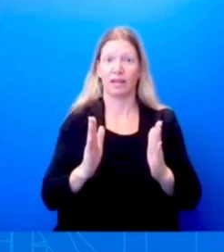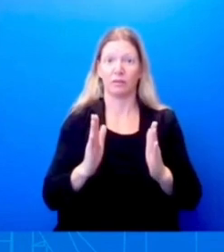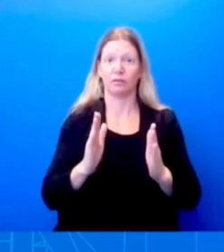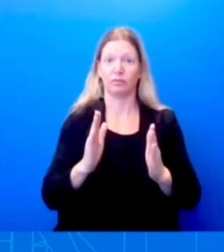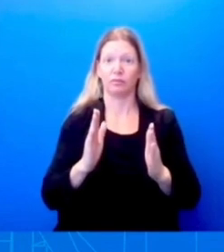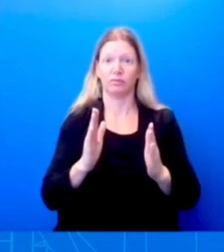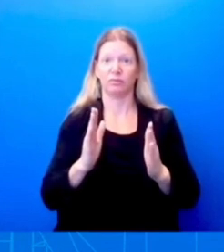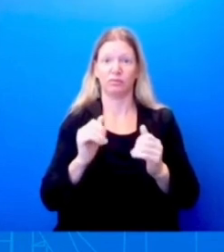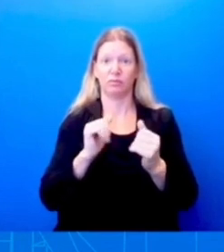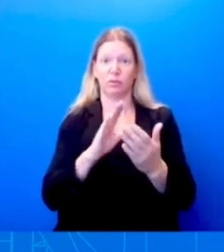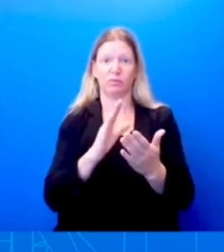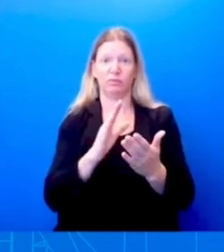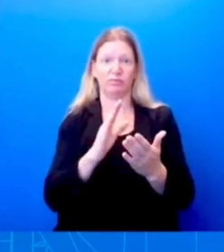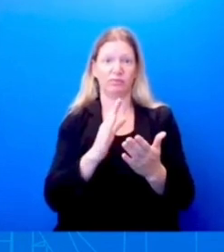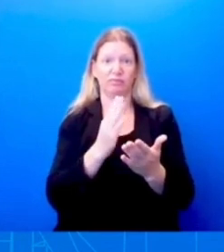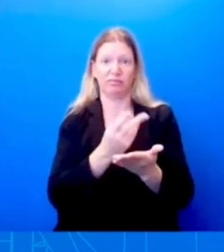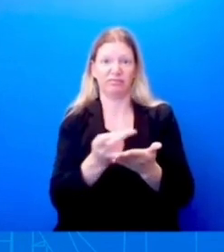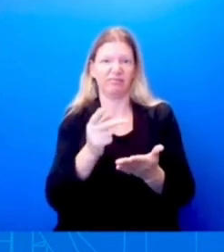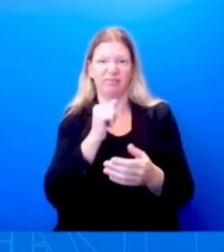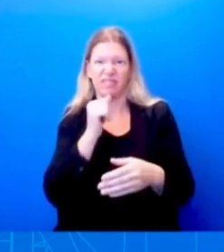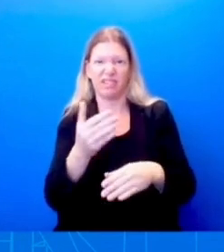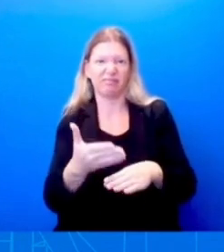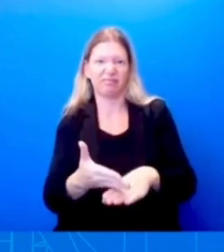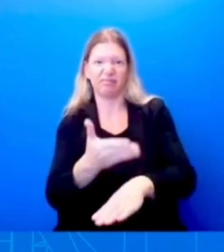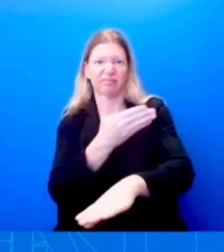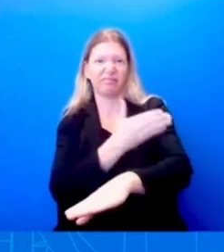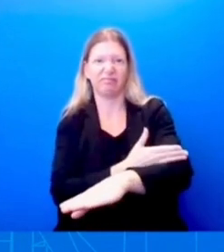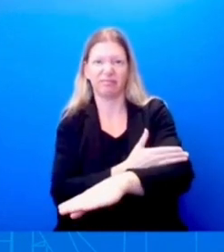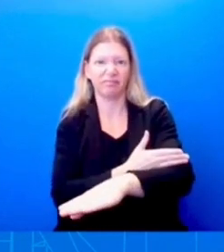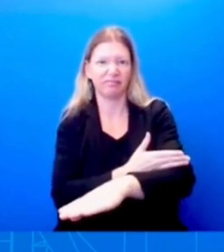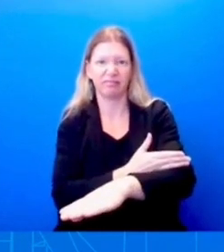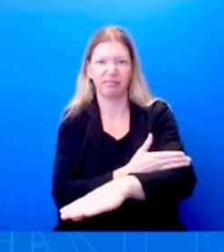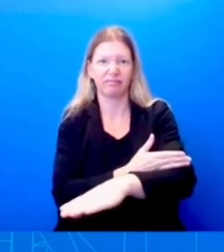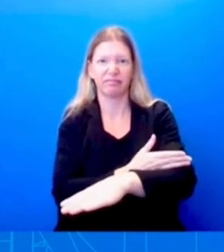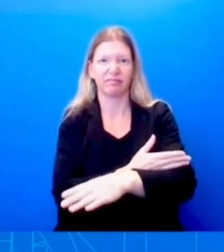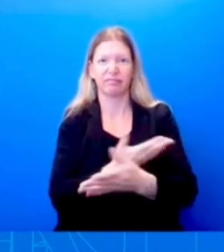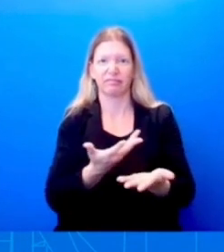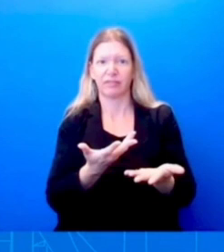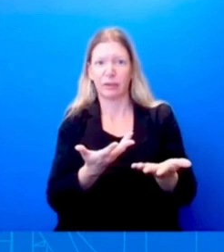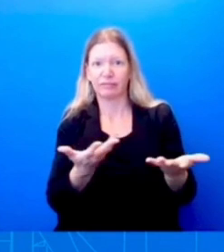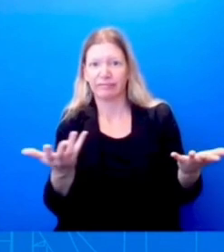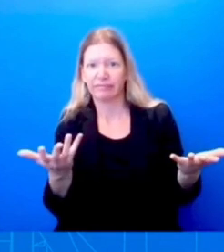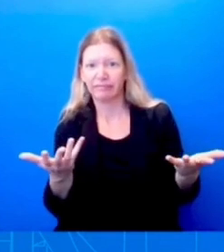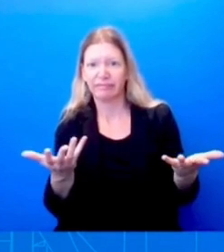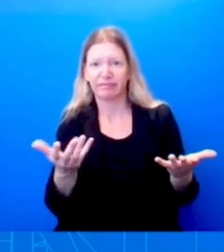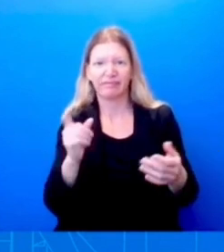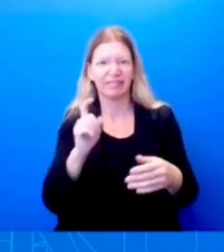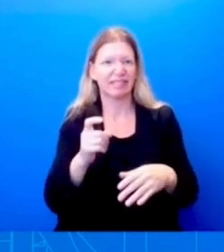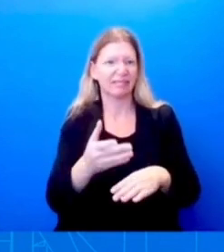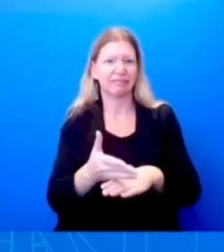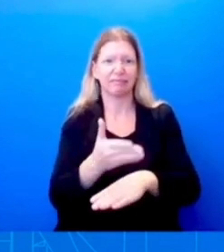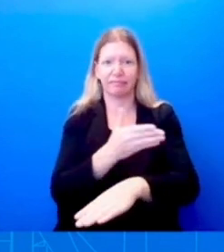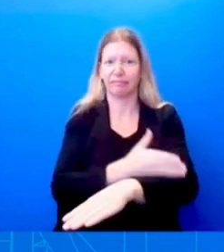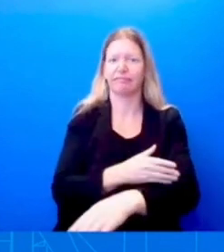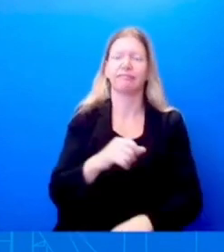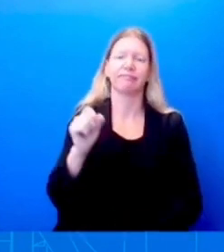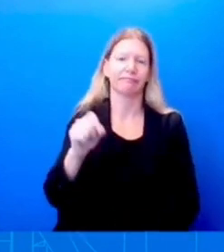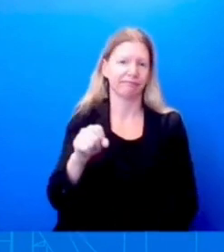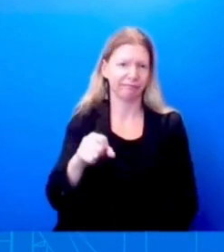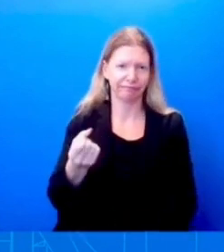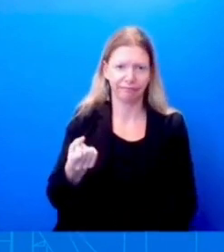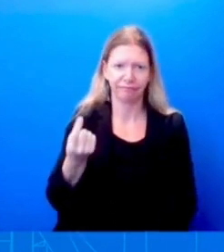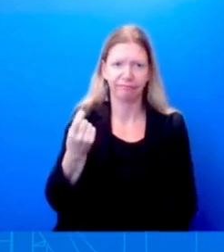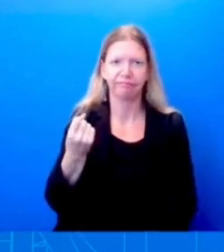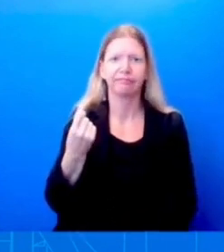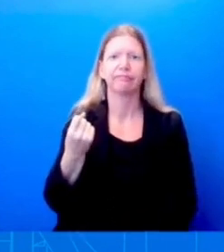scores? If anything, look, there's going to be a lot more work to do, right? That is understandable. That the work